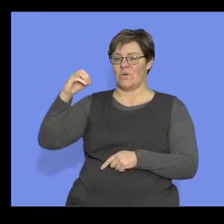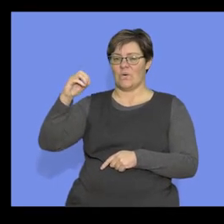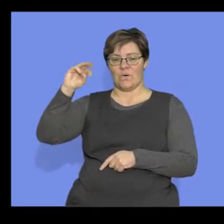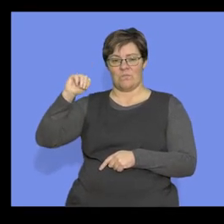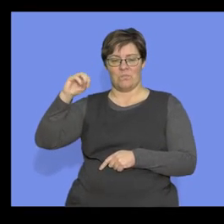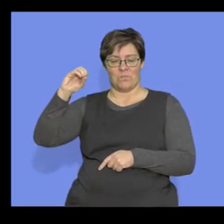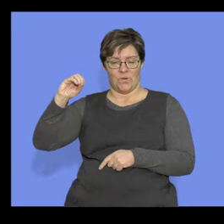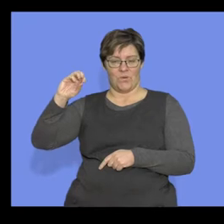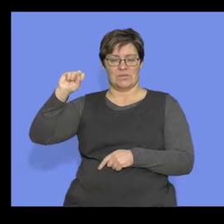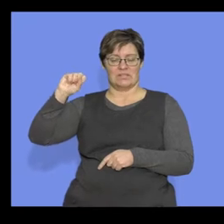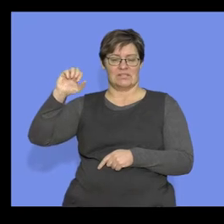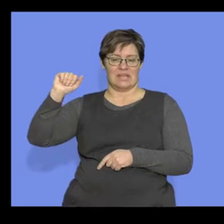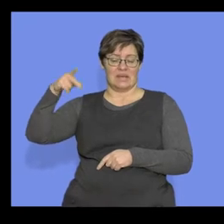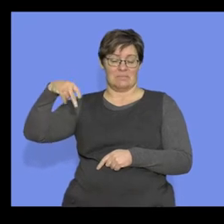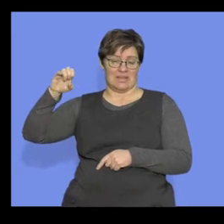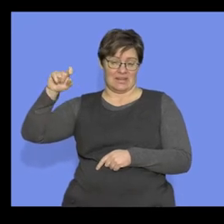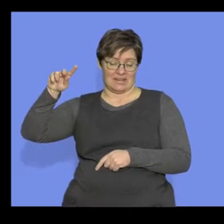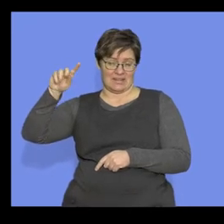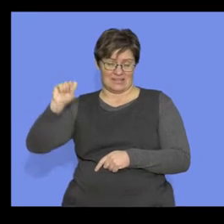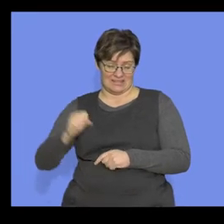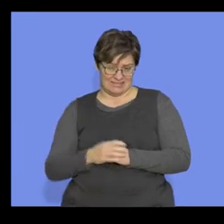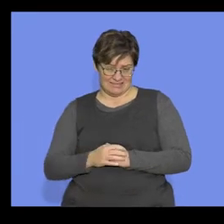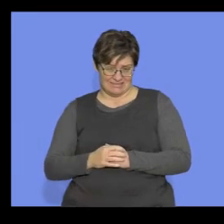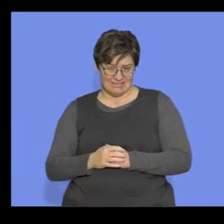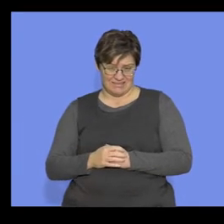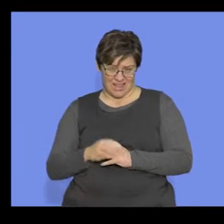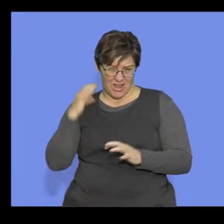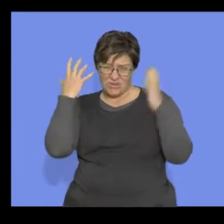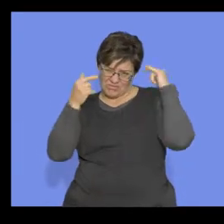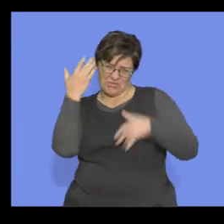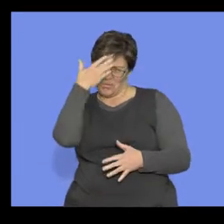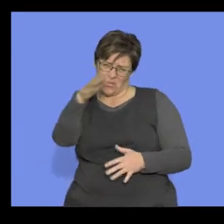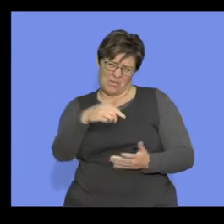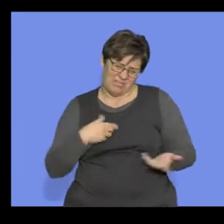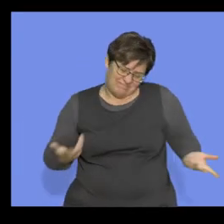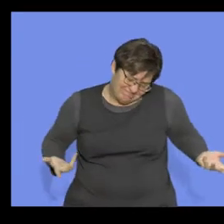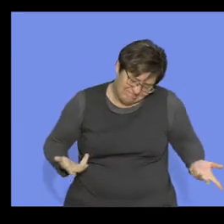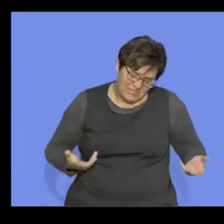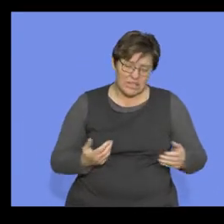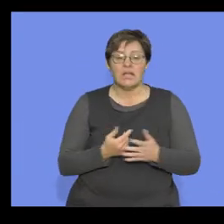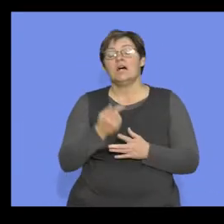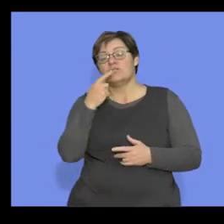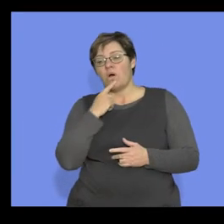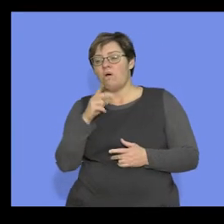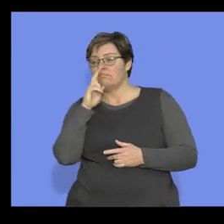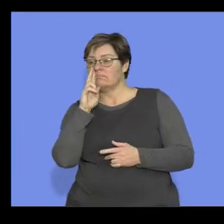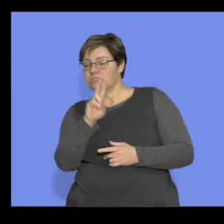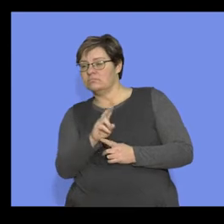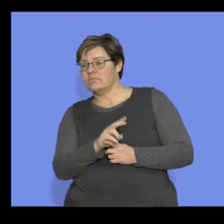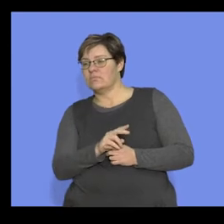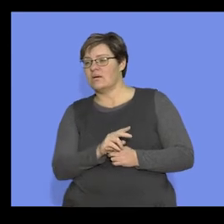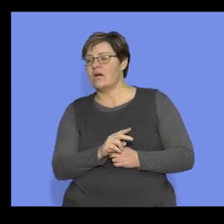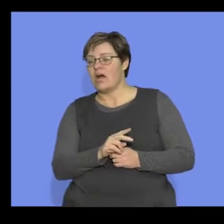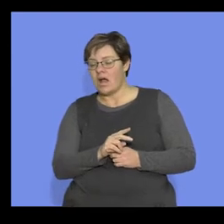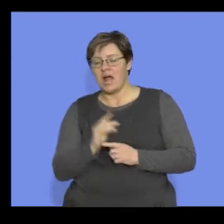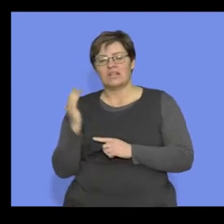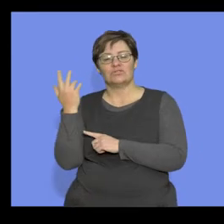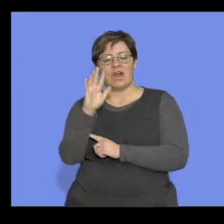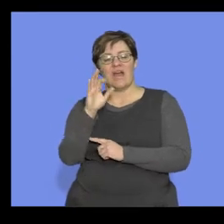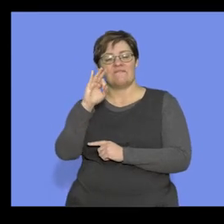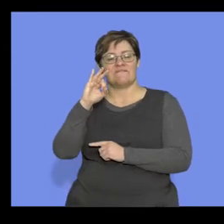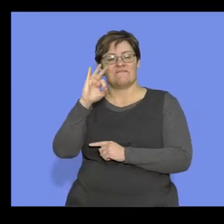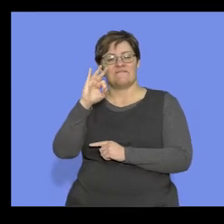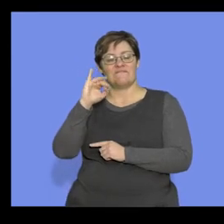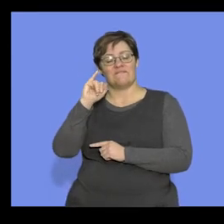sapiens. Okay, very, very confusing, I know. But let's have a look here as a lovely little phylogenetic